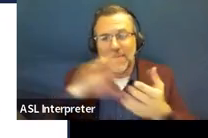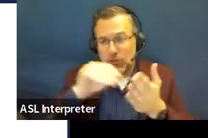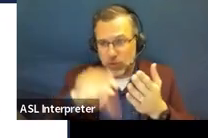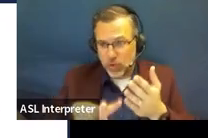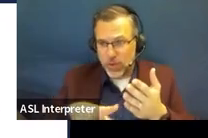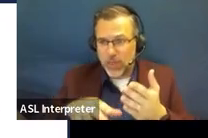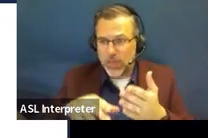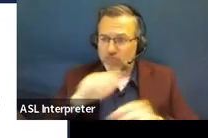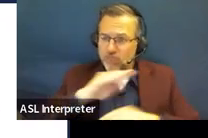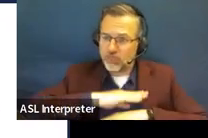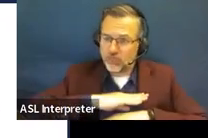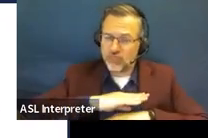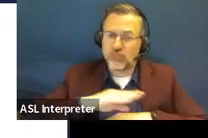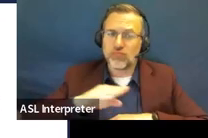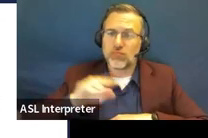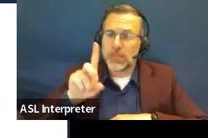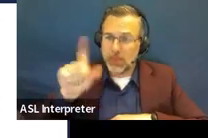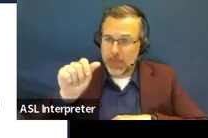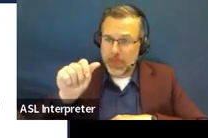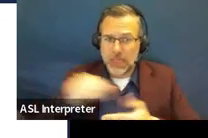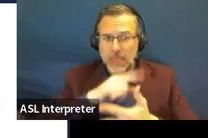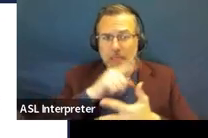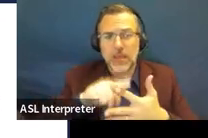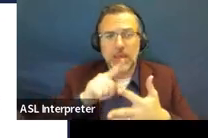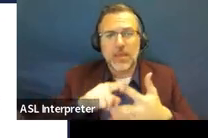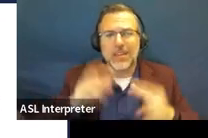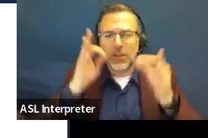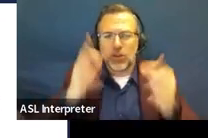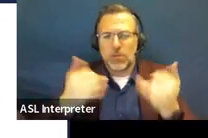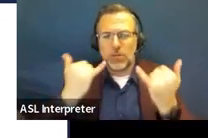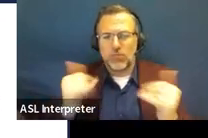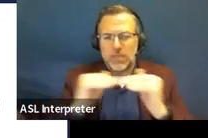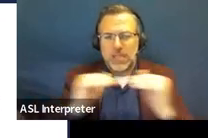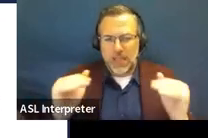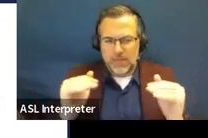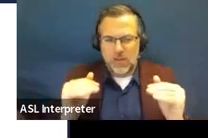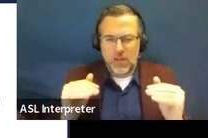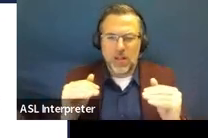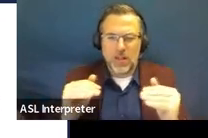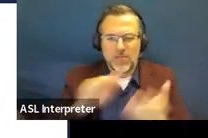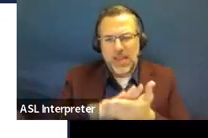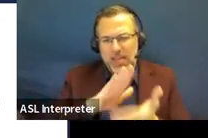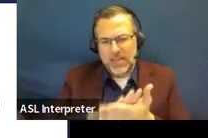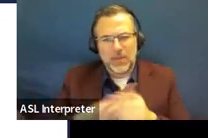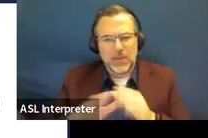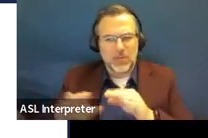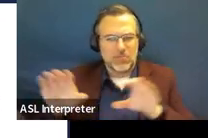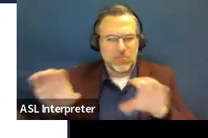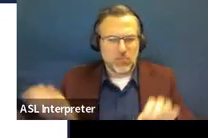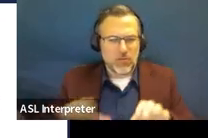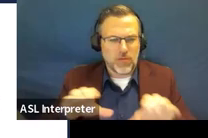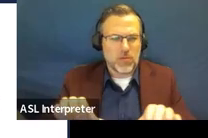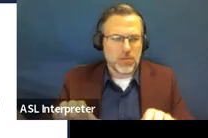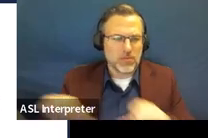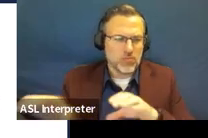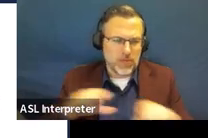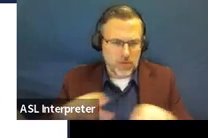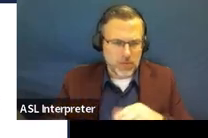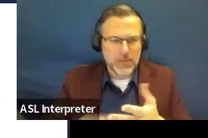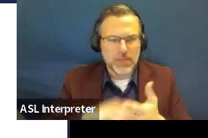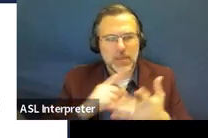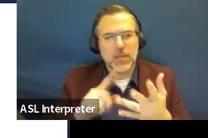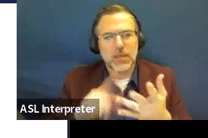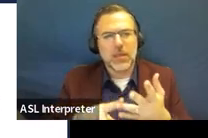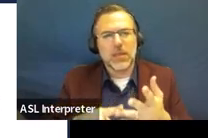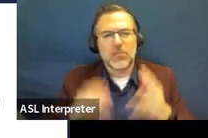present levels of performance, determine modifications and or accommodations, develop the IEP, and complete an annual